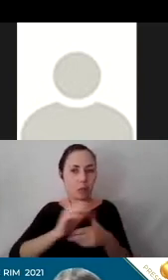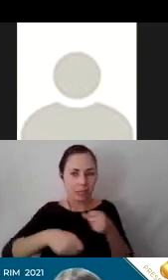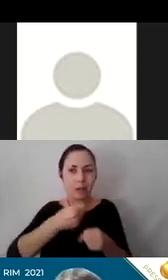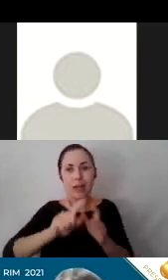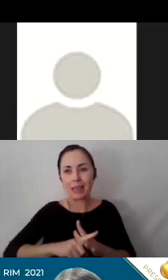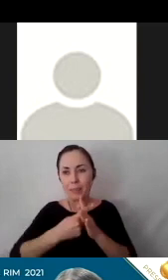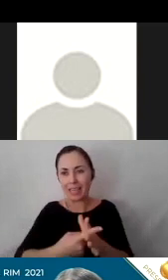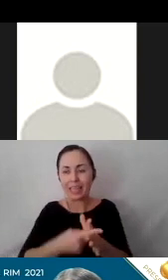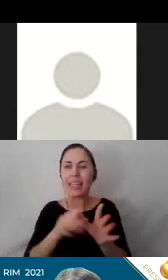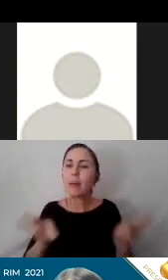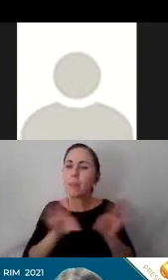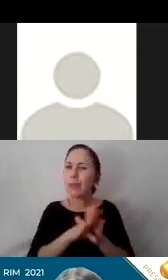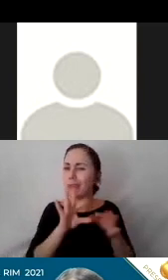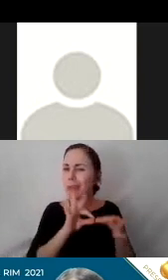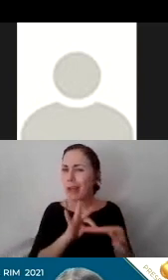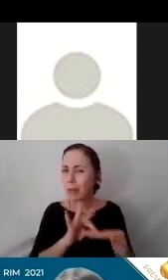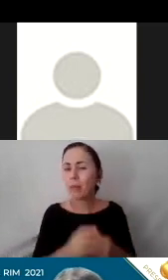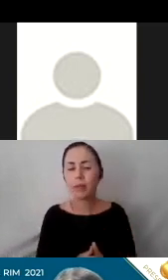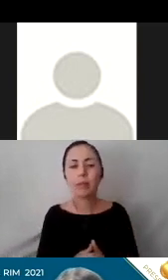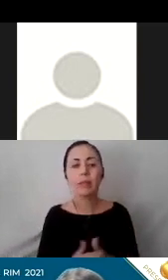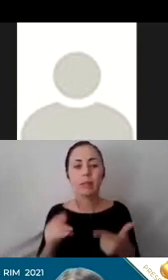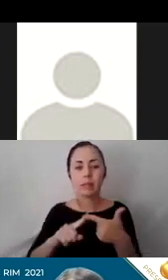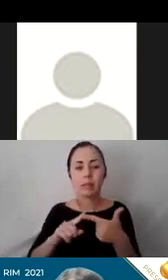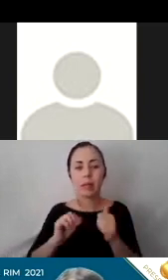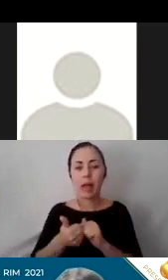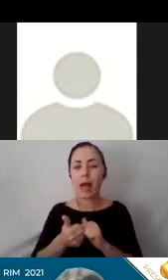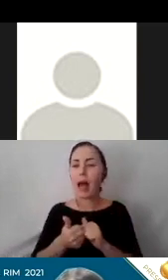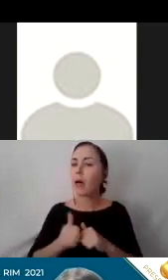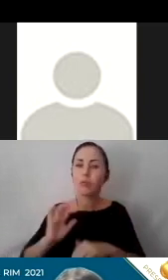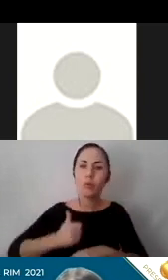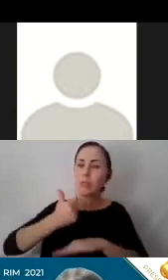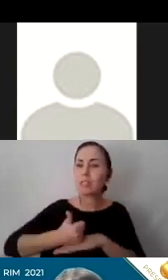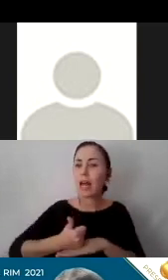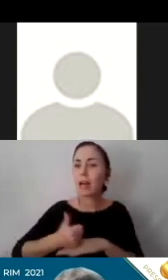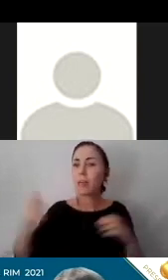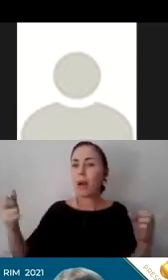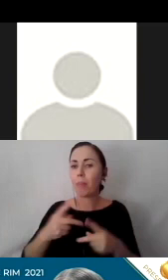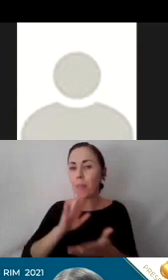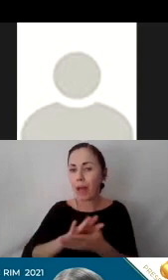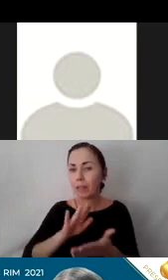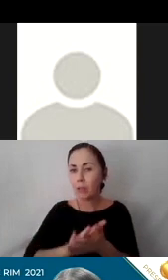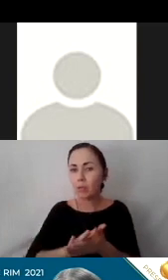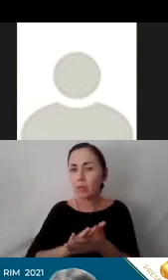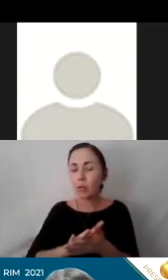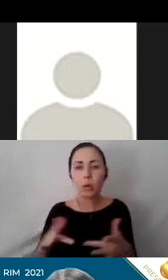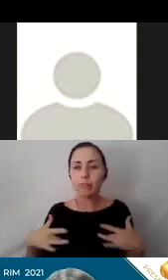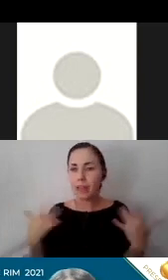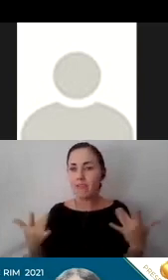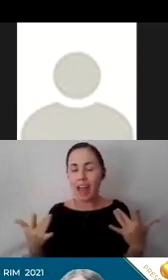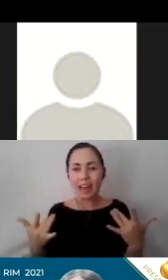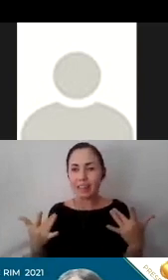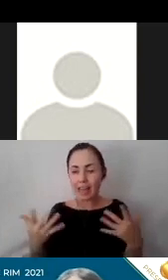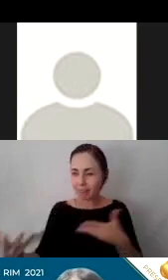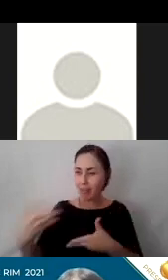important for relationship building. How to host a back to school or open house event that engages families. Other